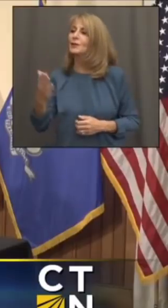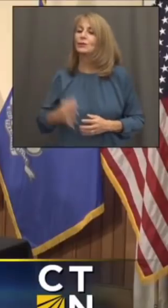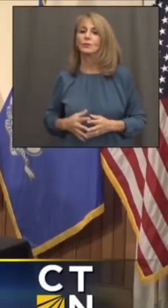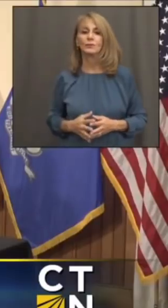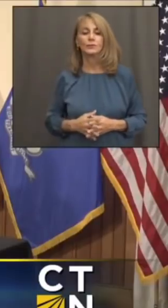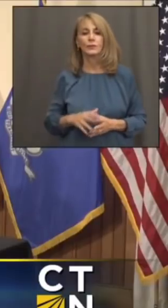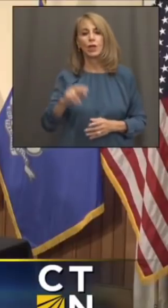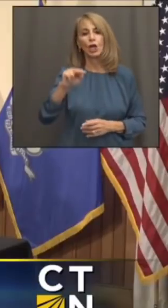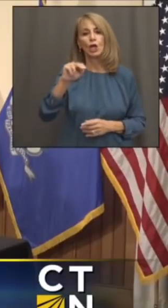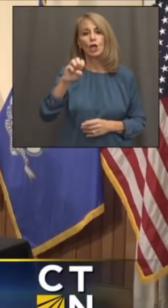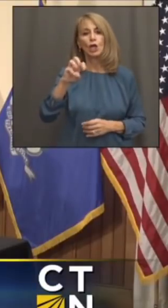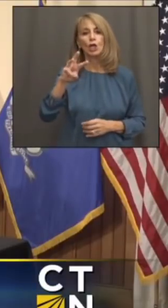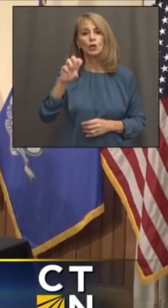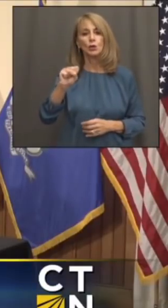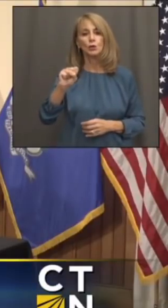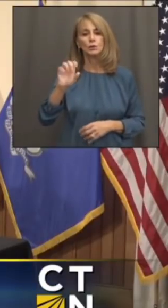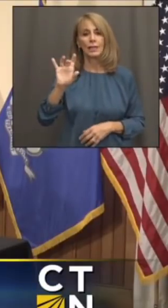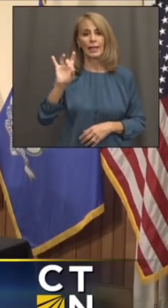News 8.